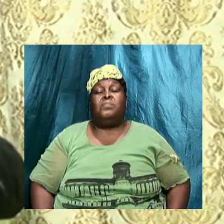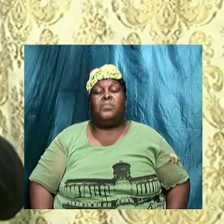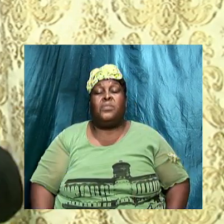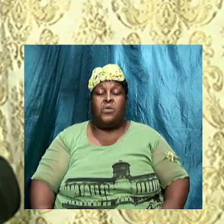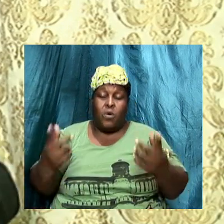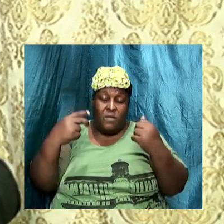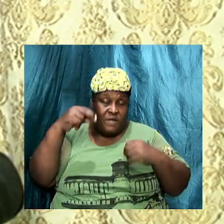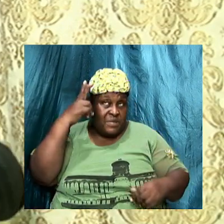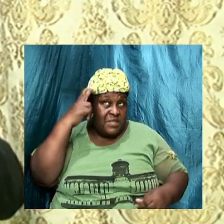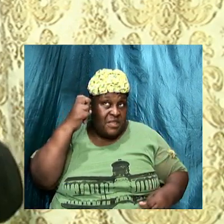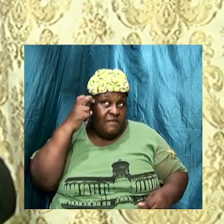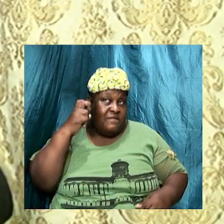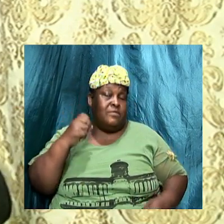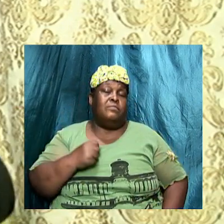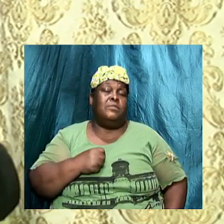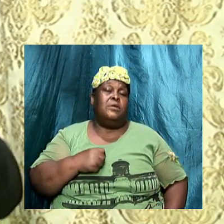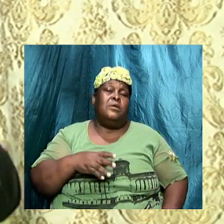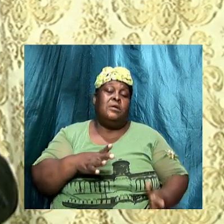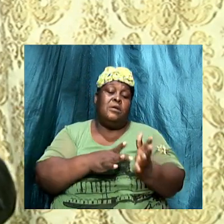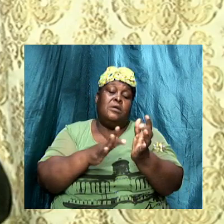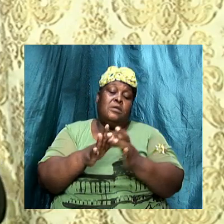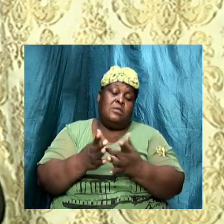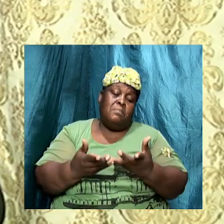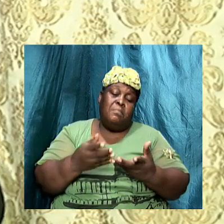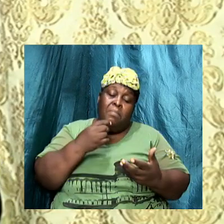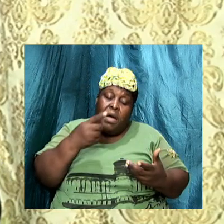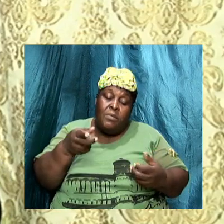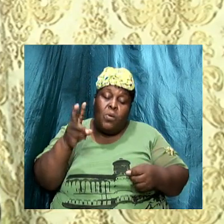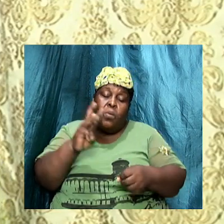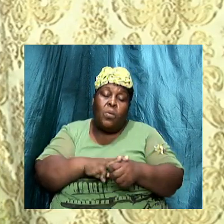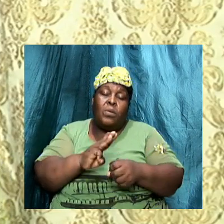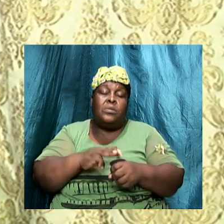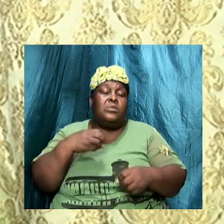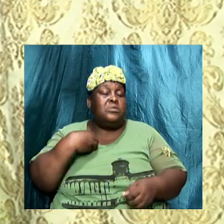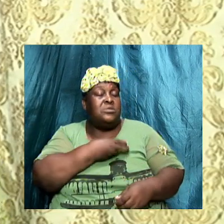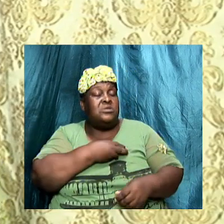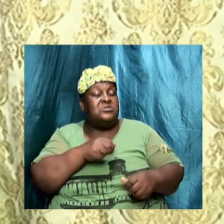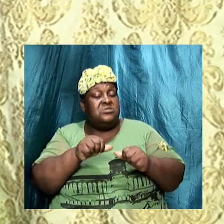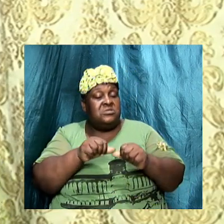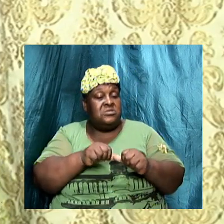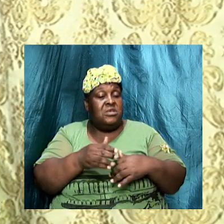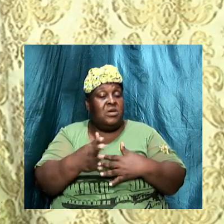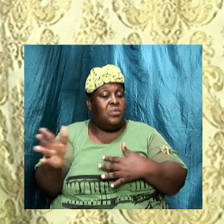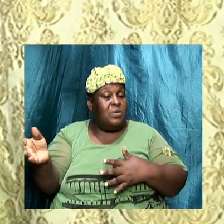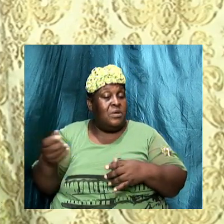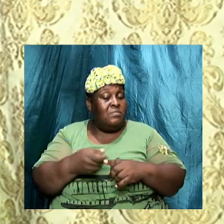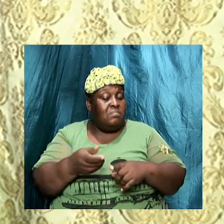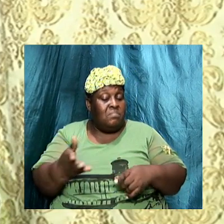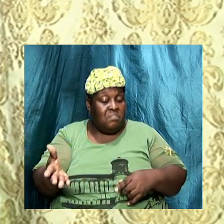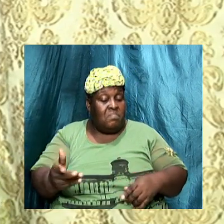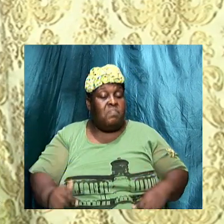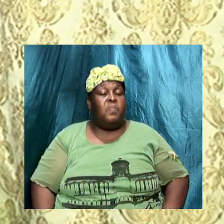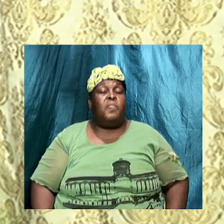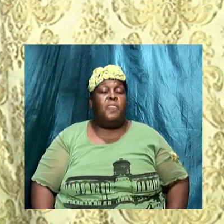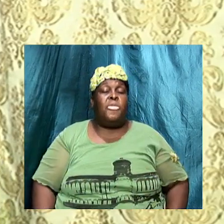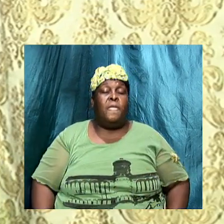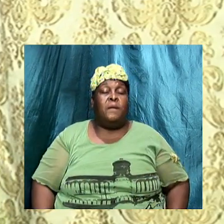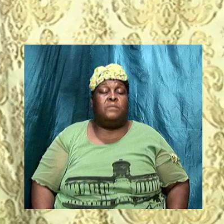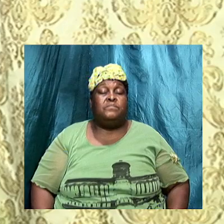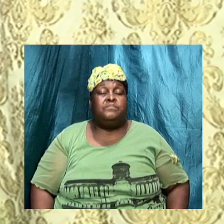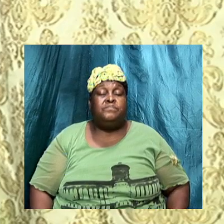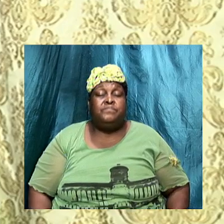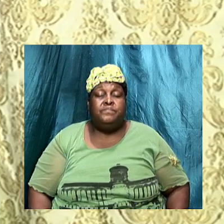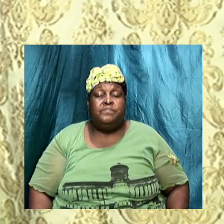and the Bible warns us to stay away from them now as we continue like I say and we